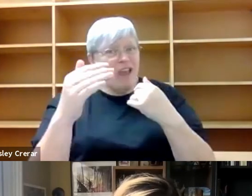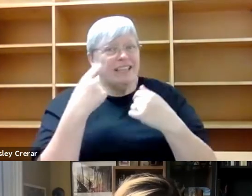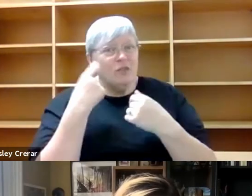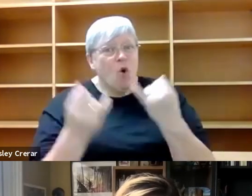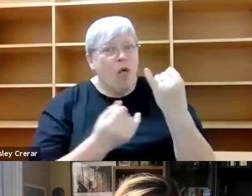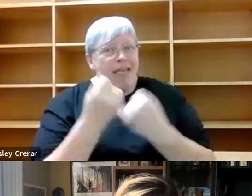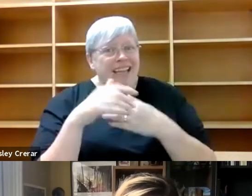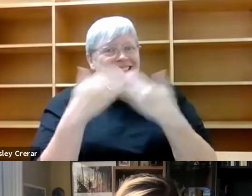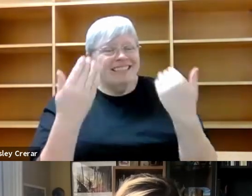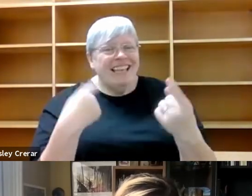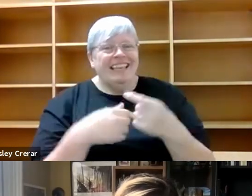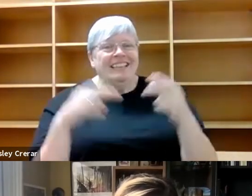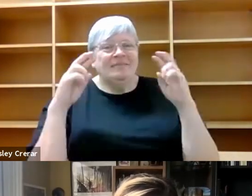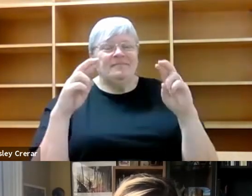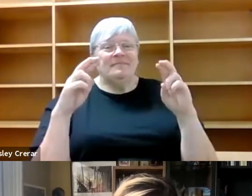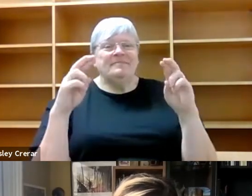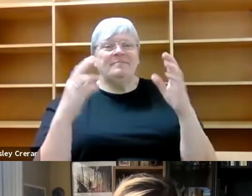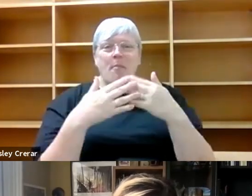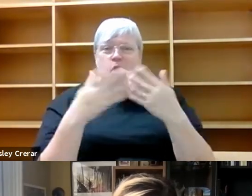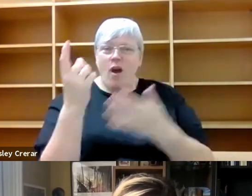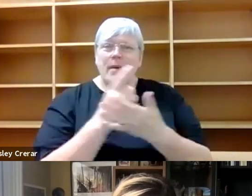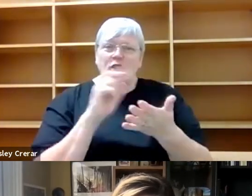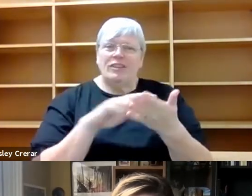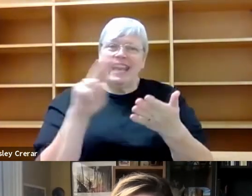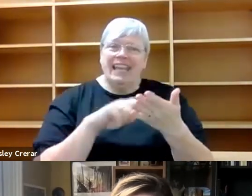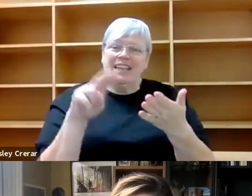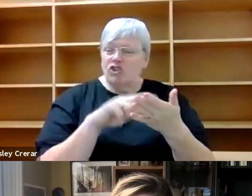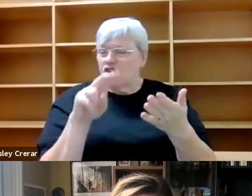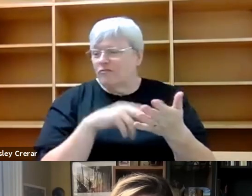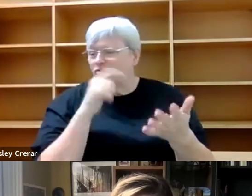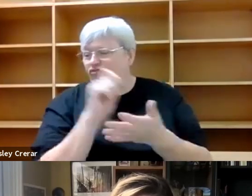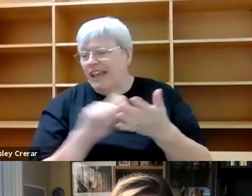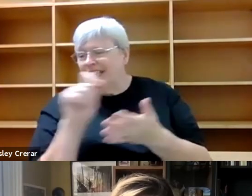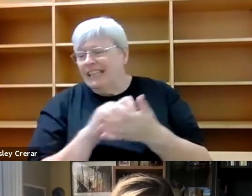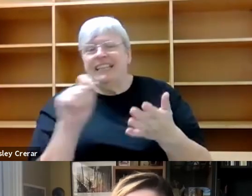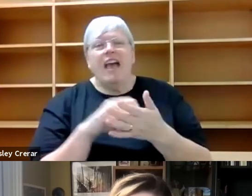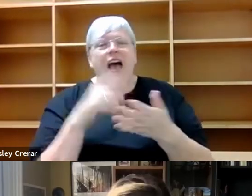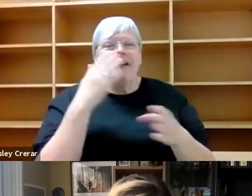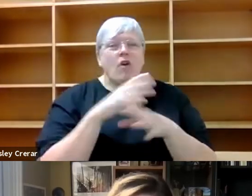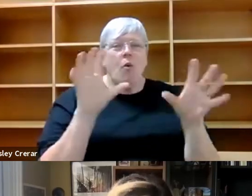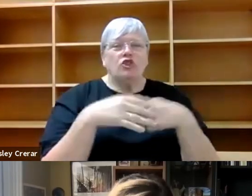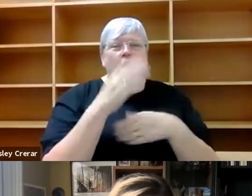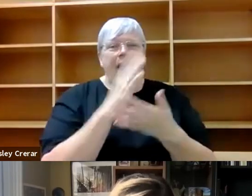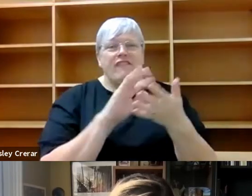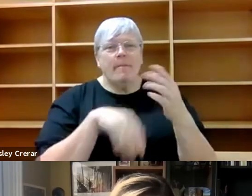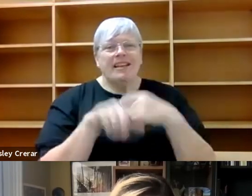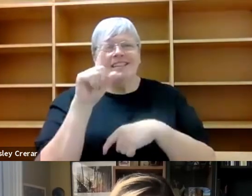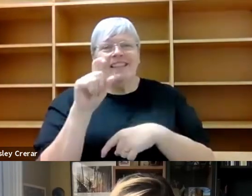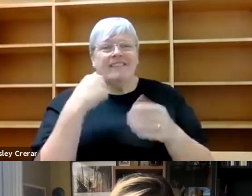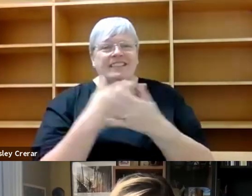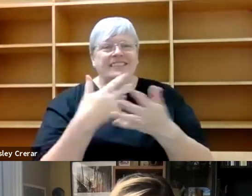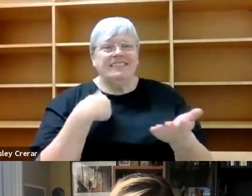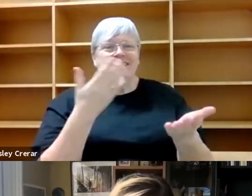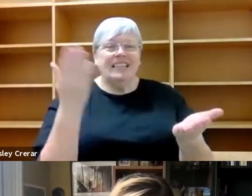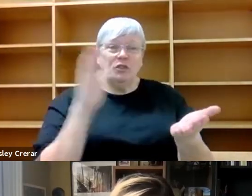the last day, and if you'd like more on nature writing, we have Zakiya Mackenzie running a workshop at half eleven. Um, if you'd like to